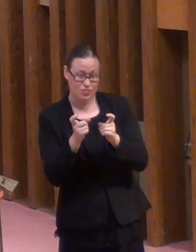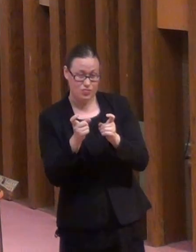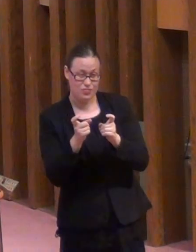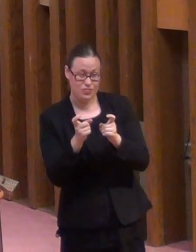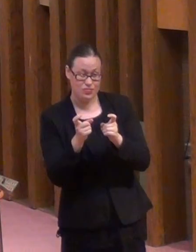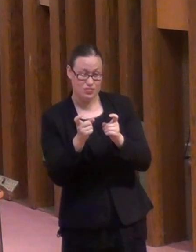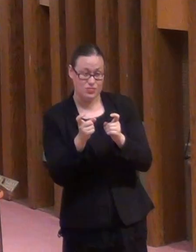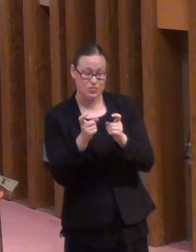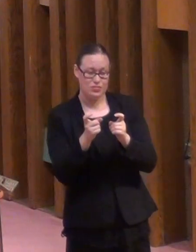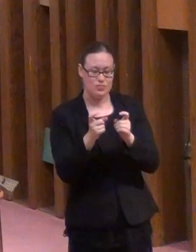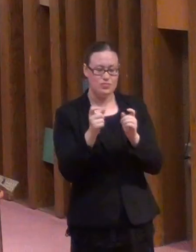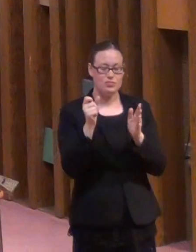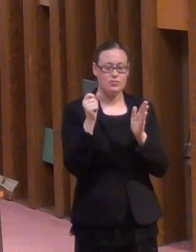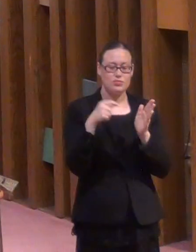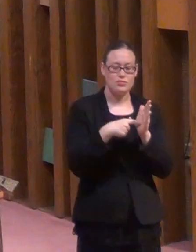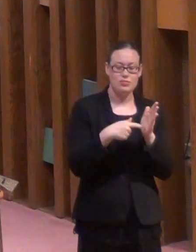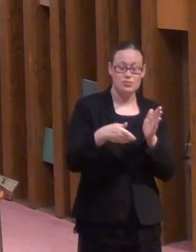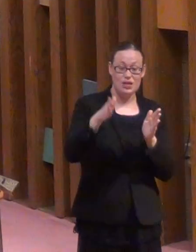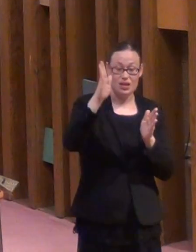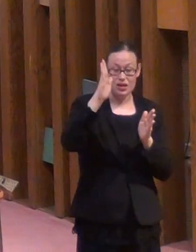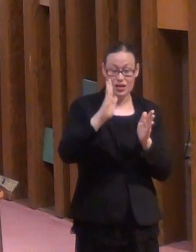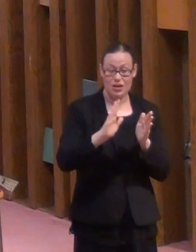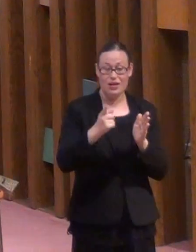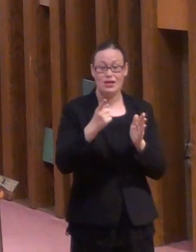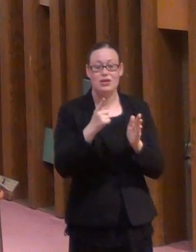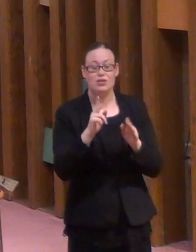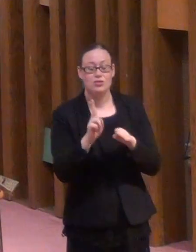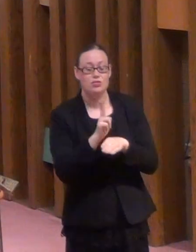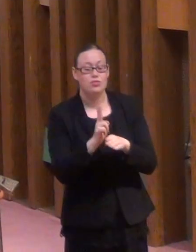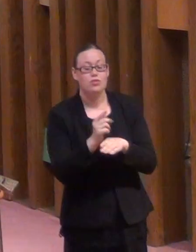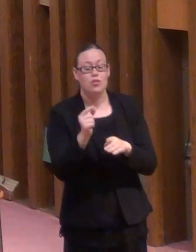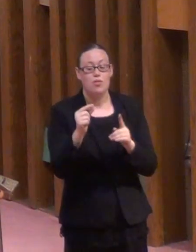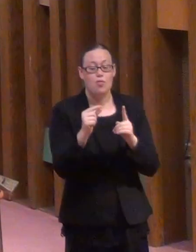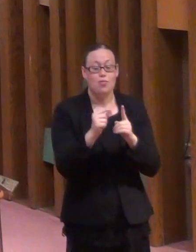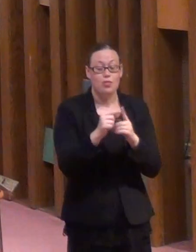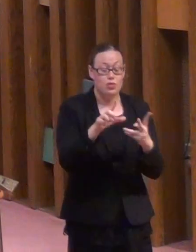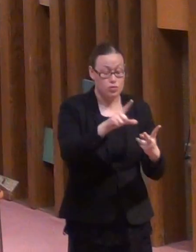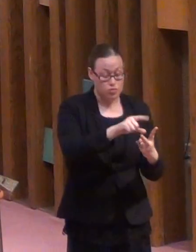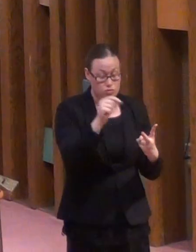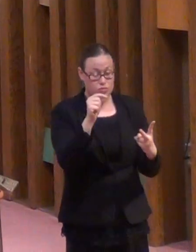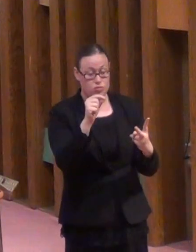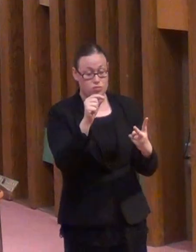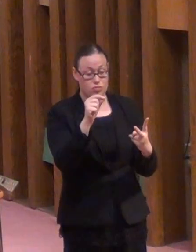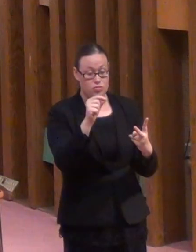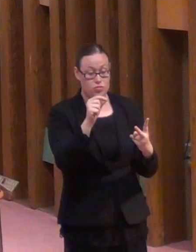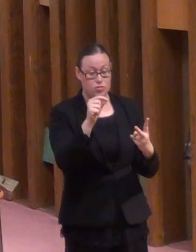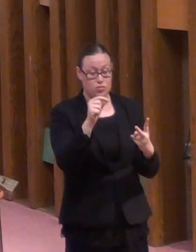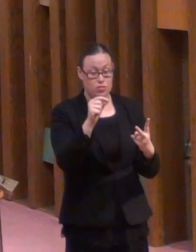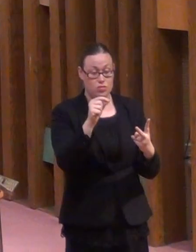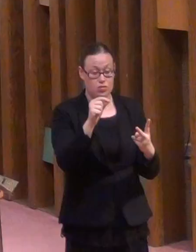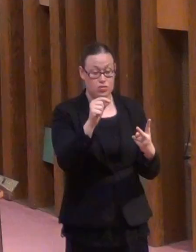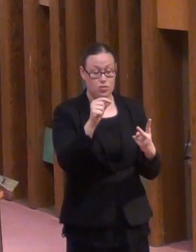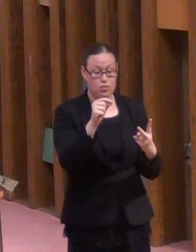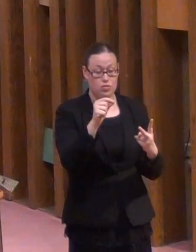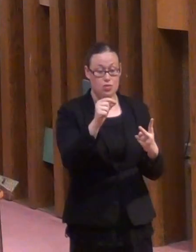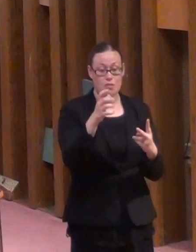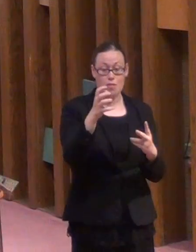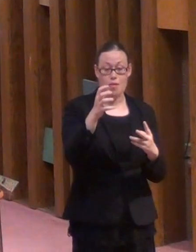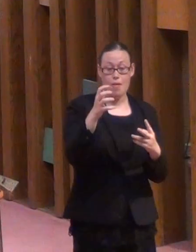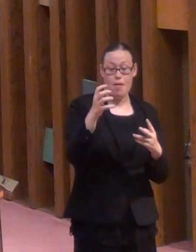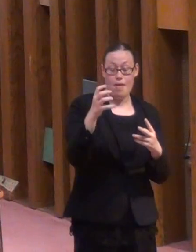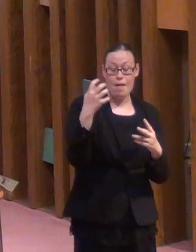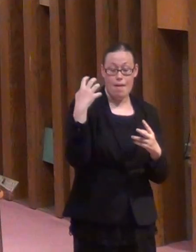He said, choice is mandatory, but what you choose is up to you.